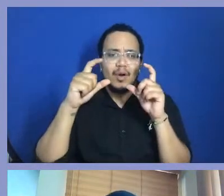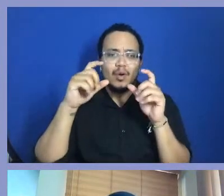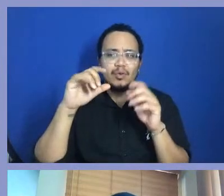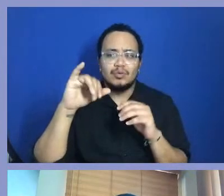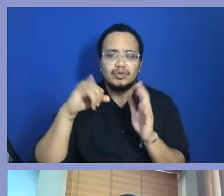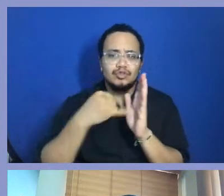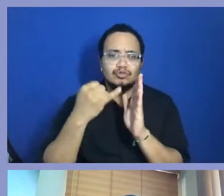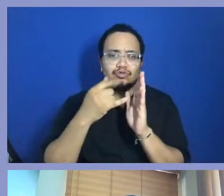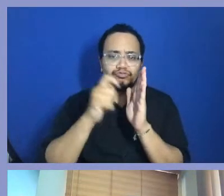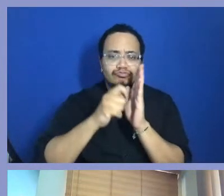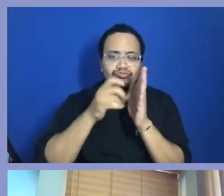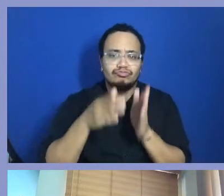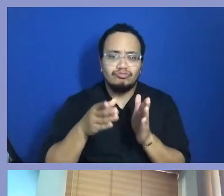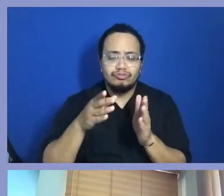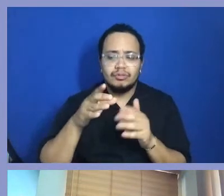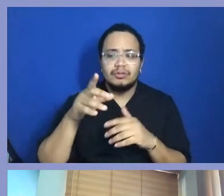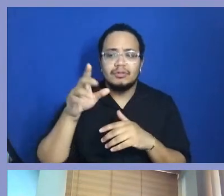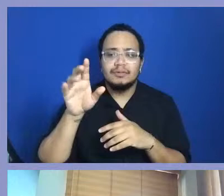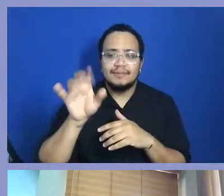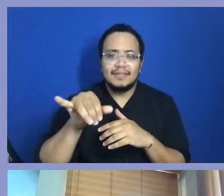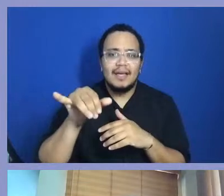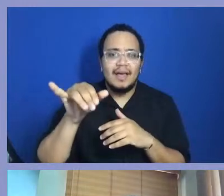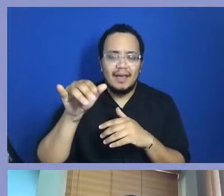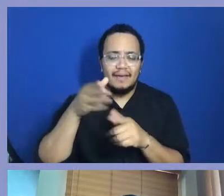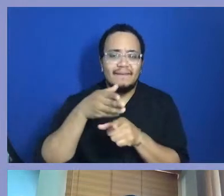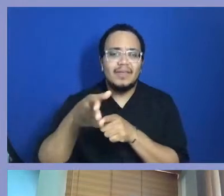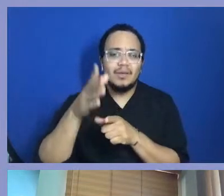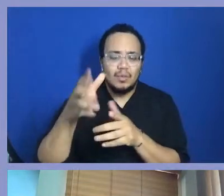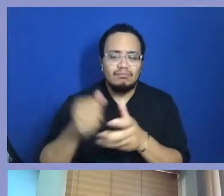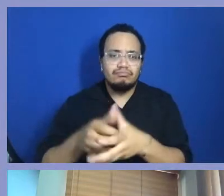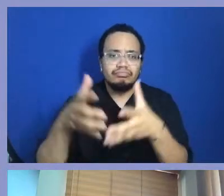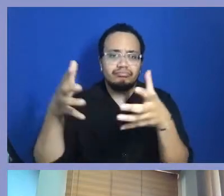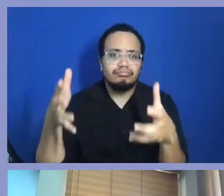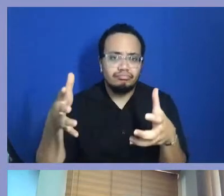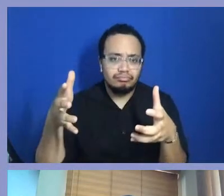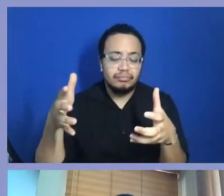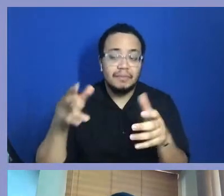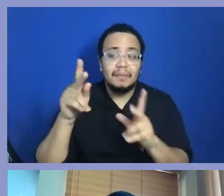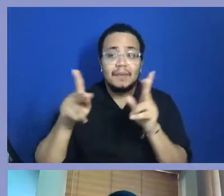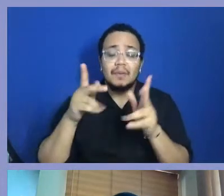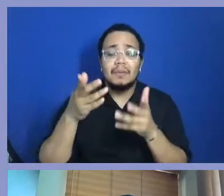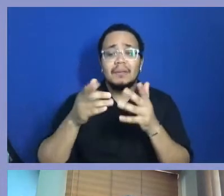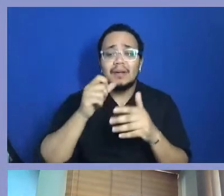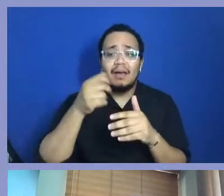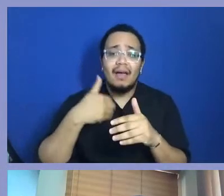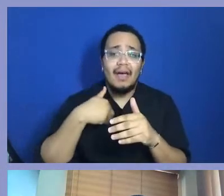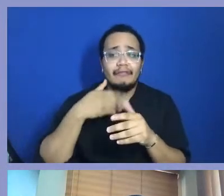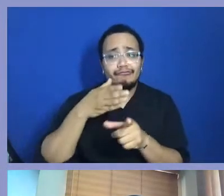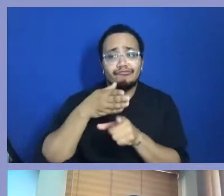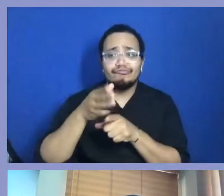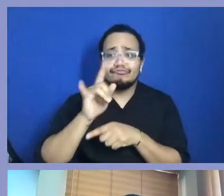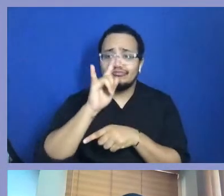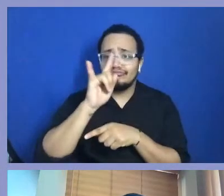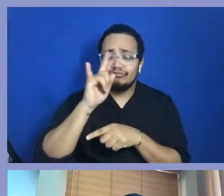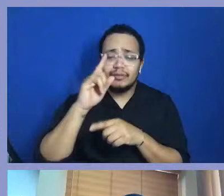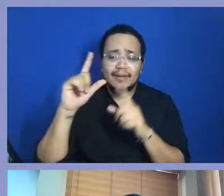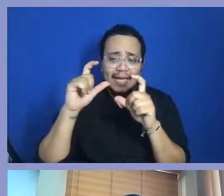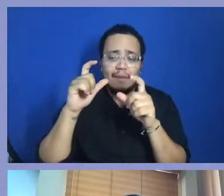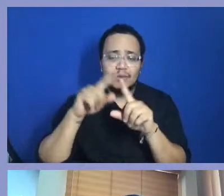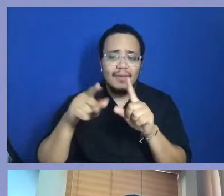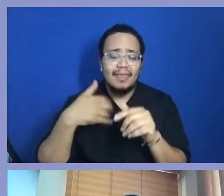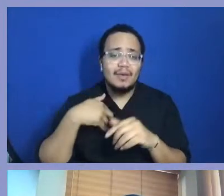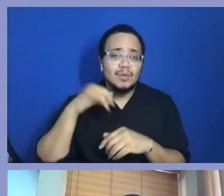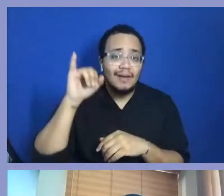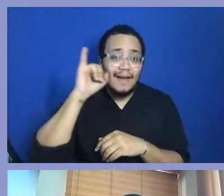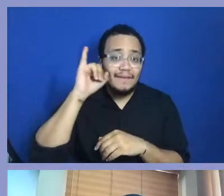advance even more. I think, you know, like I said, people who don't necessarily have digital cameras, but they have their phone, especially when we look at, you